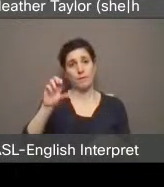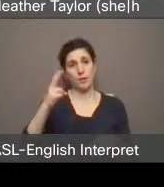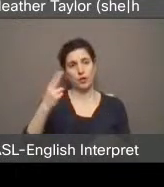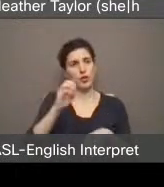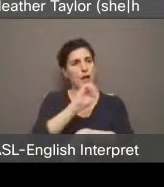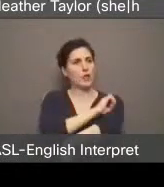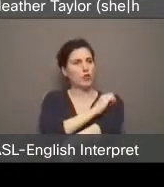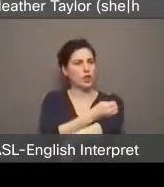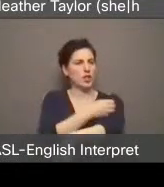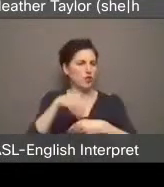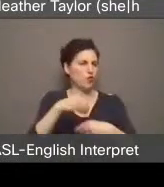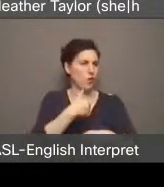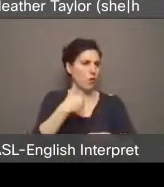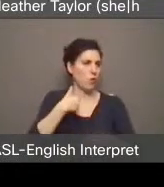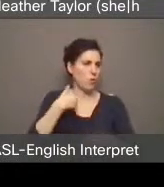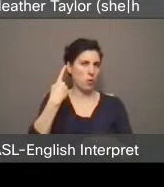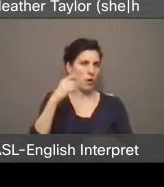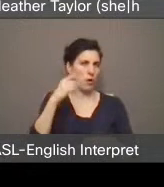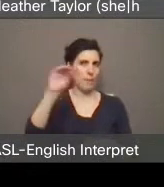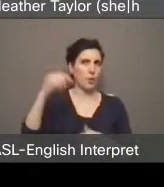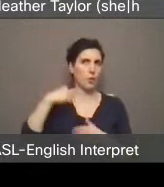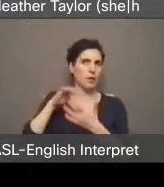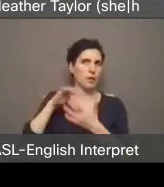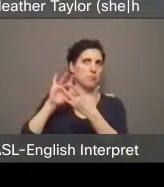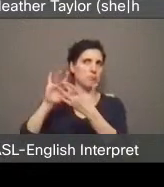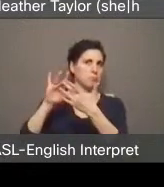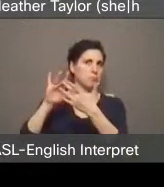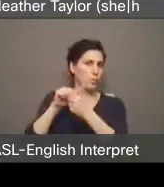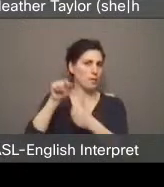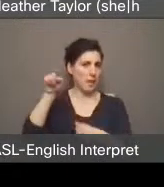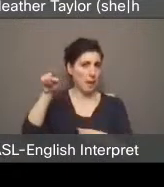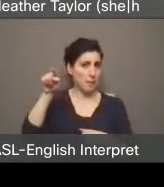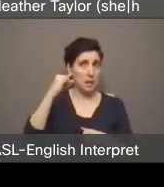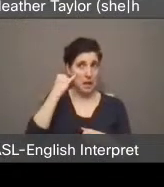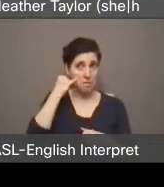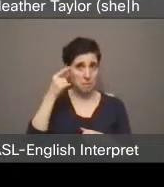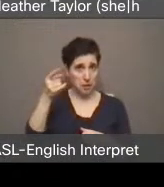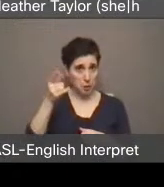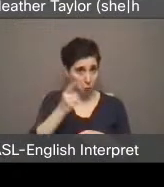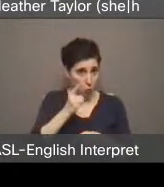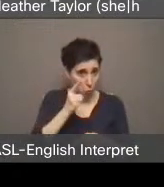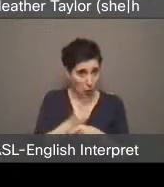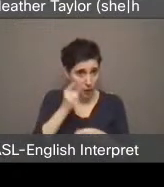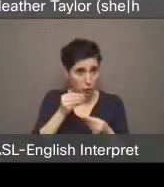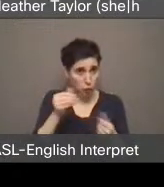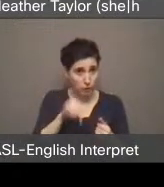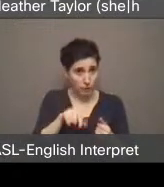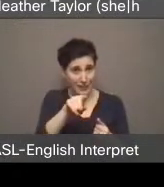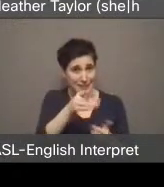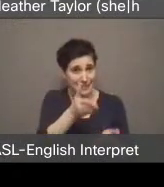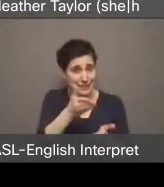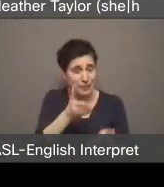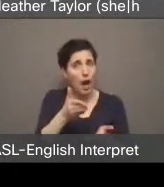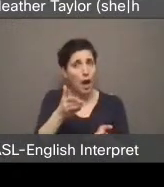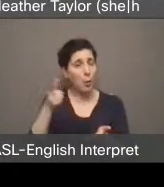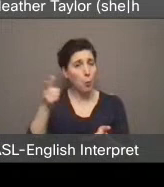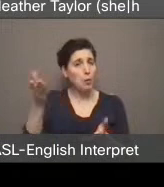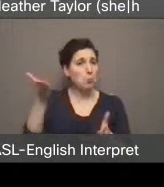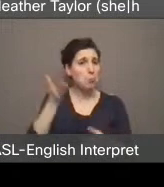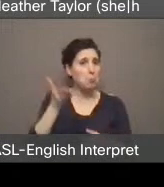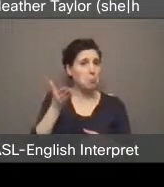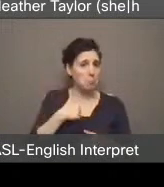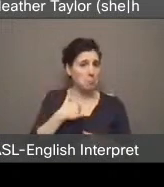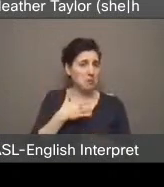In Toronto, and I'm if that's the case, I'm sure they're going to come up with with that, but I, I do feel that